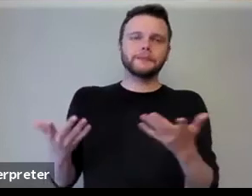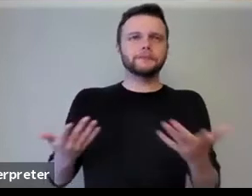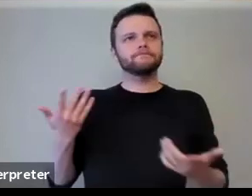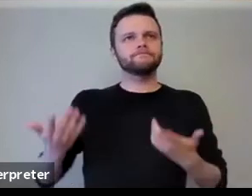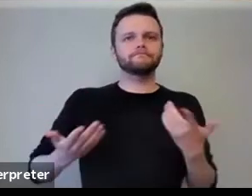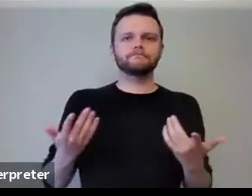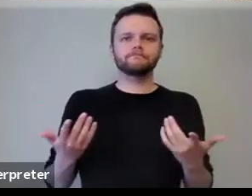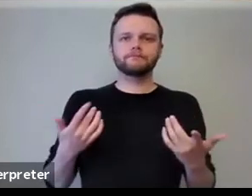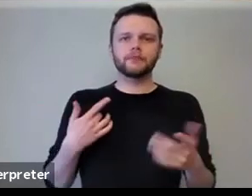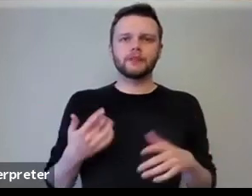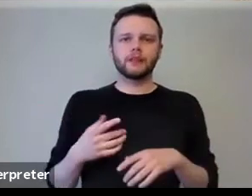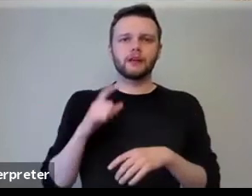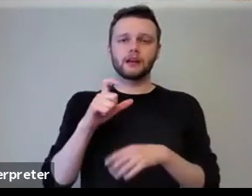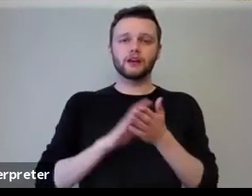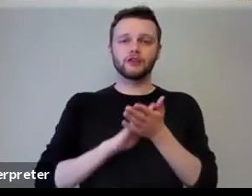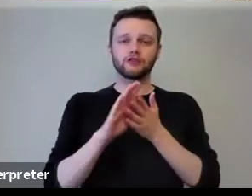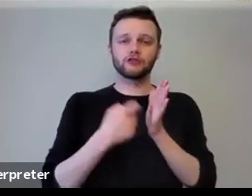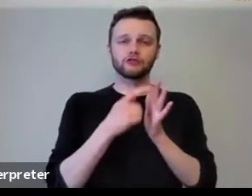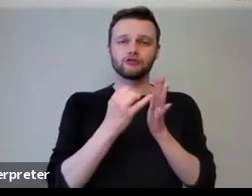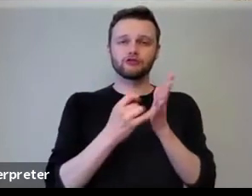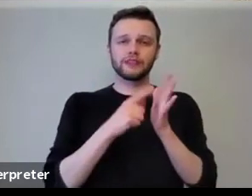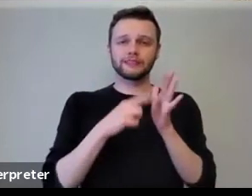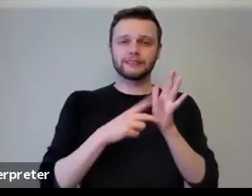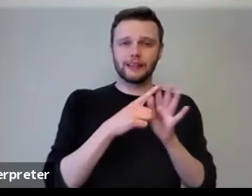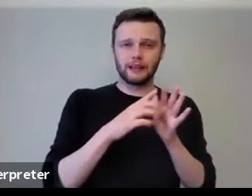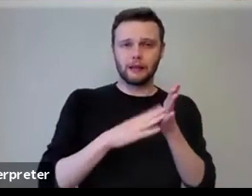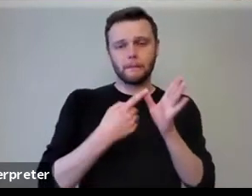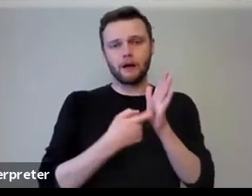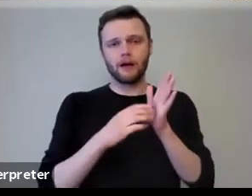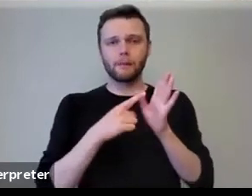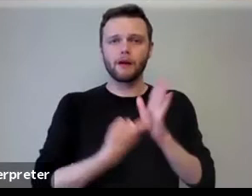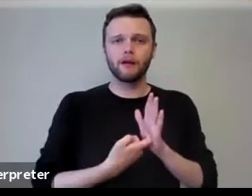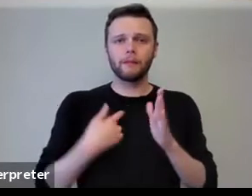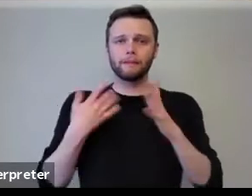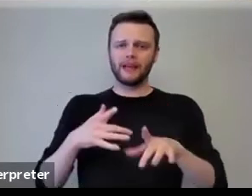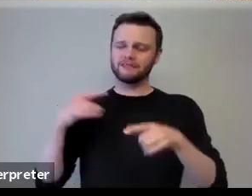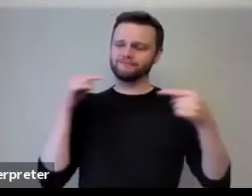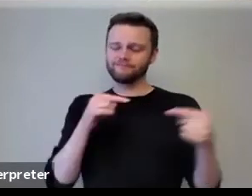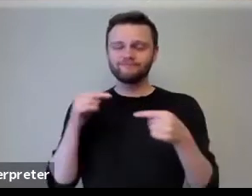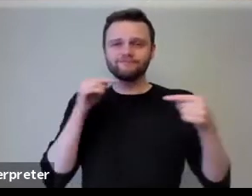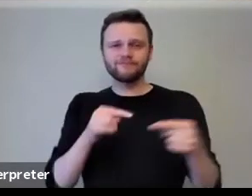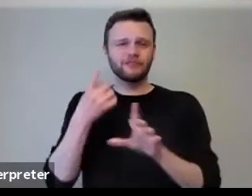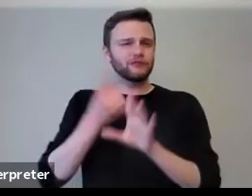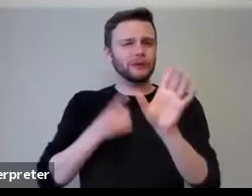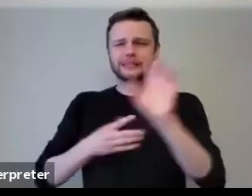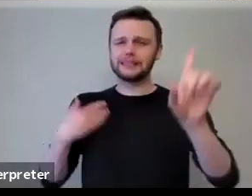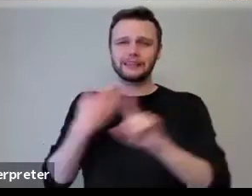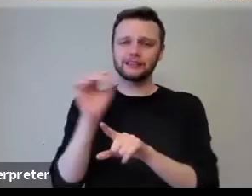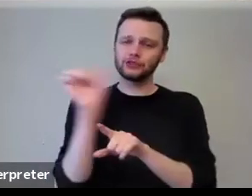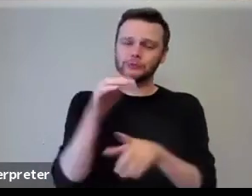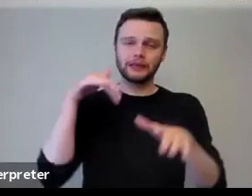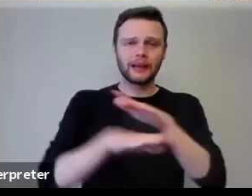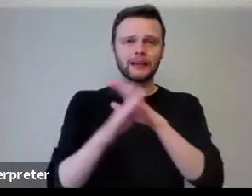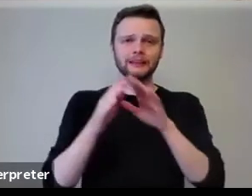uh, Christie mama, all sorts of people have been arguing for years should be at the center of local policy. I think we've come full